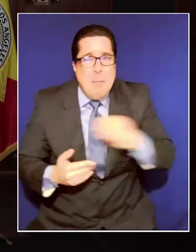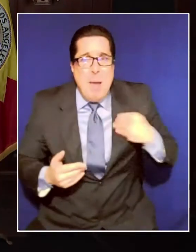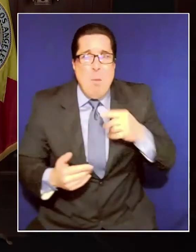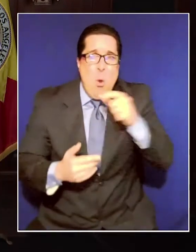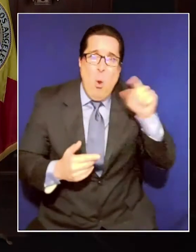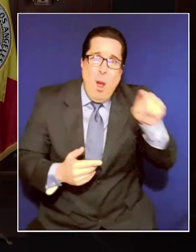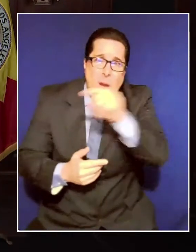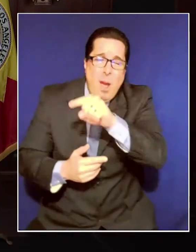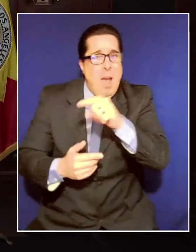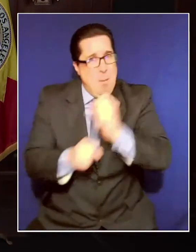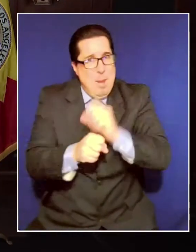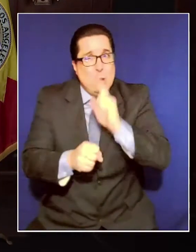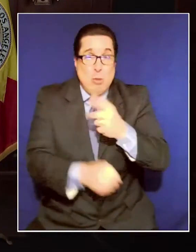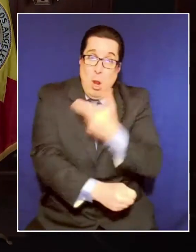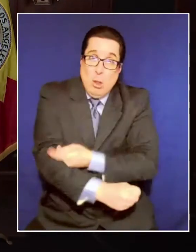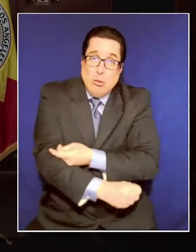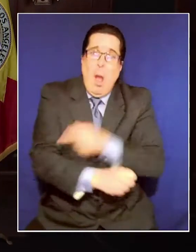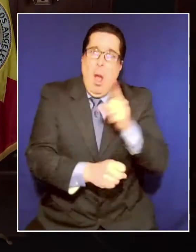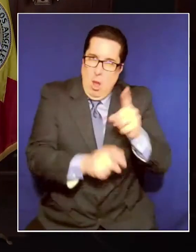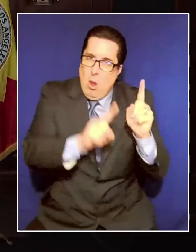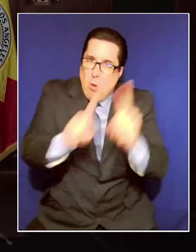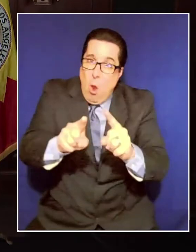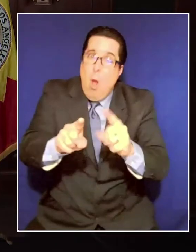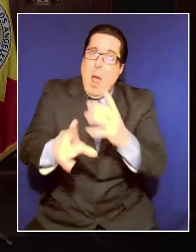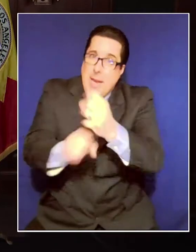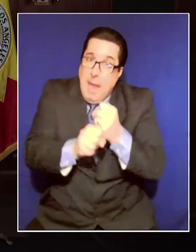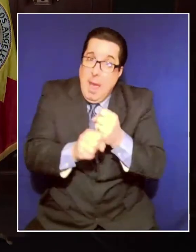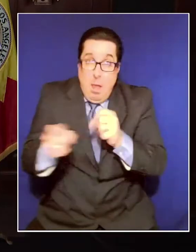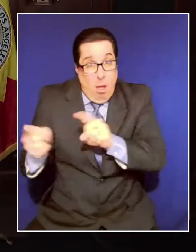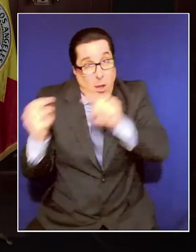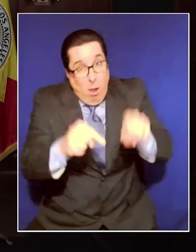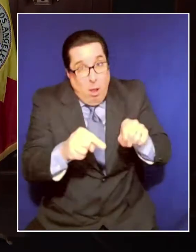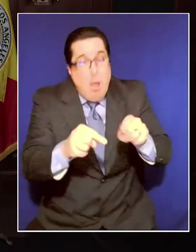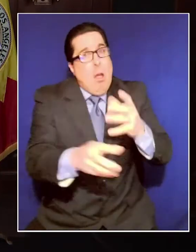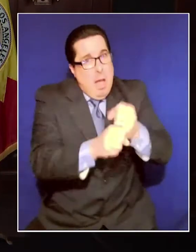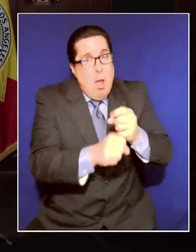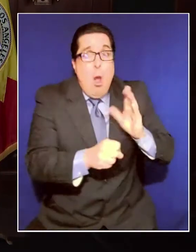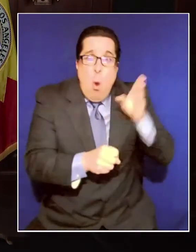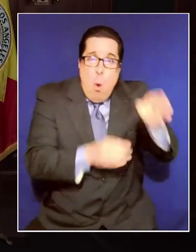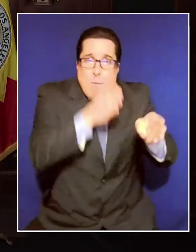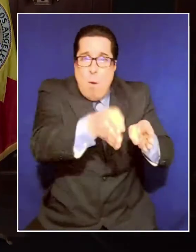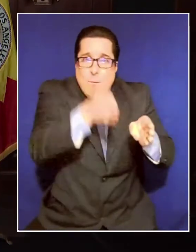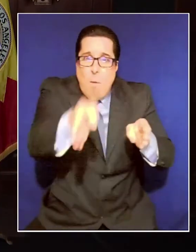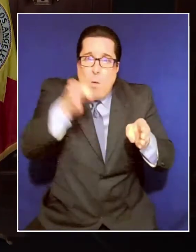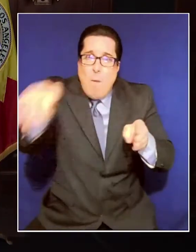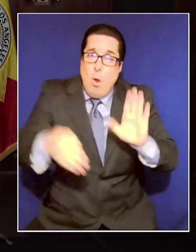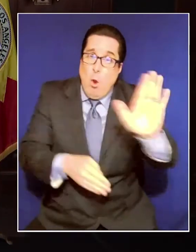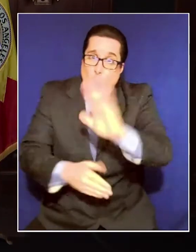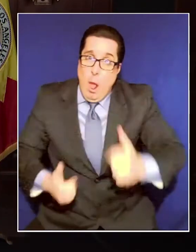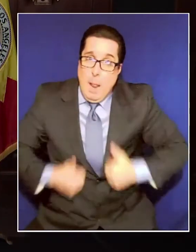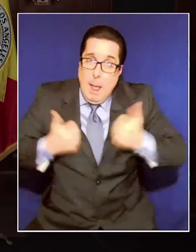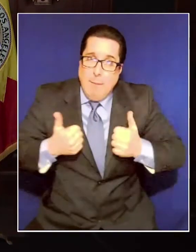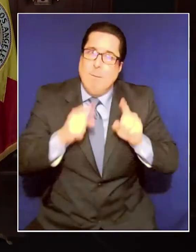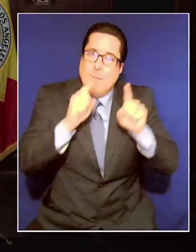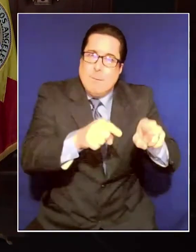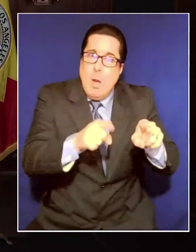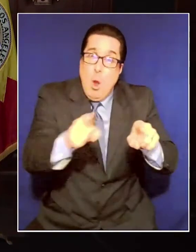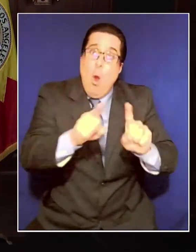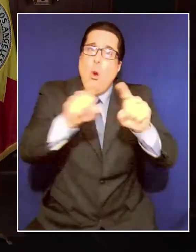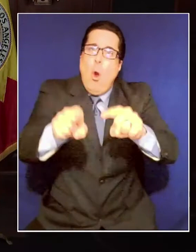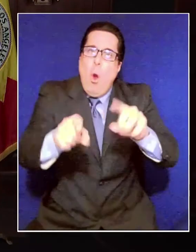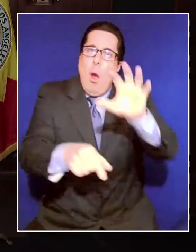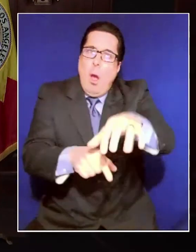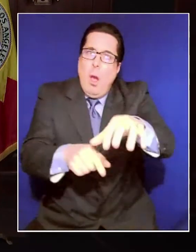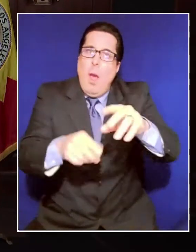are accessible and available where you live through organizations you already know. And the good news is it's working.